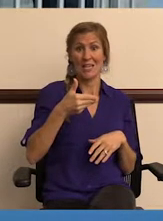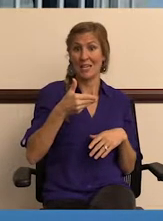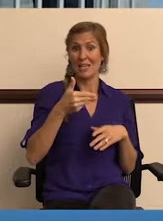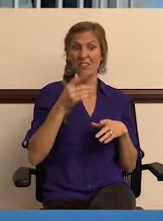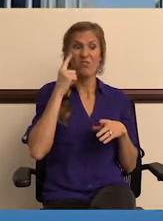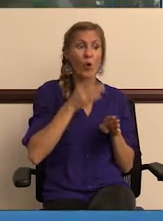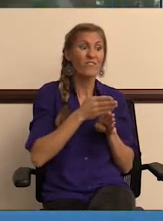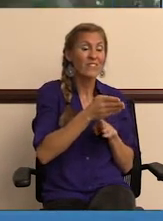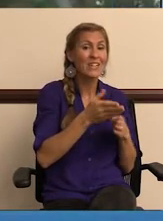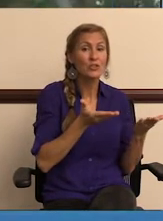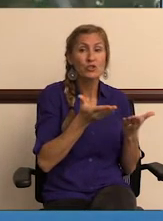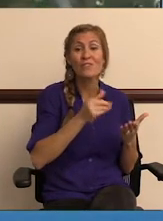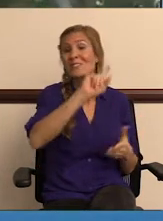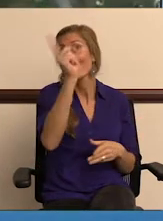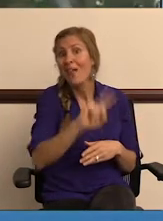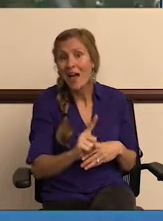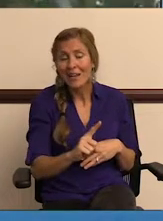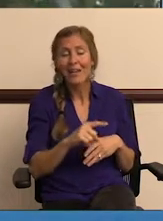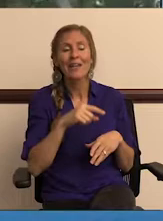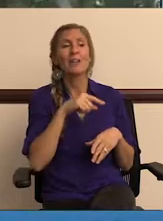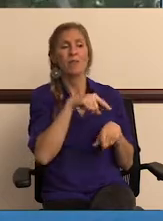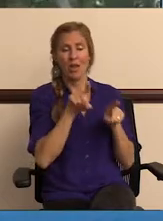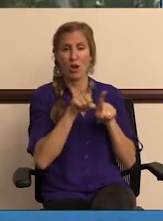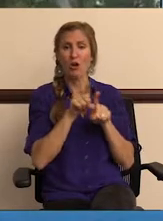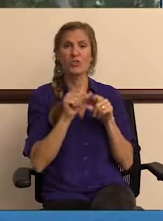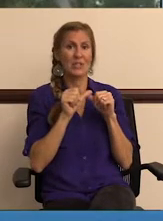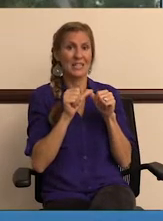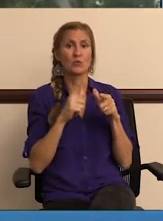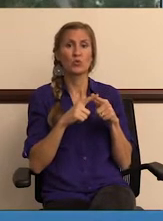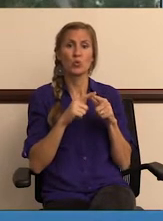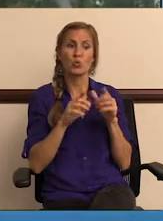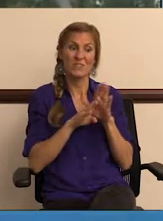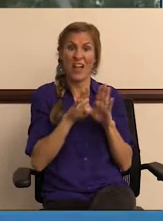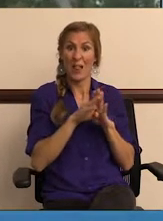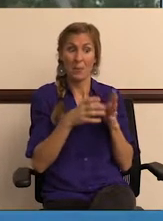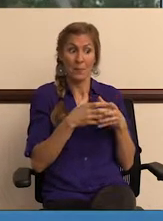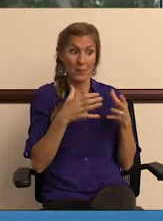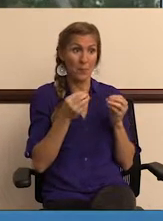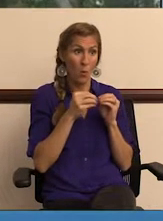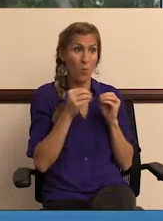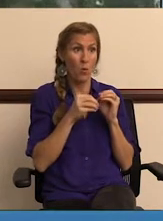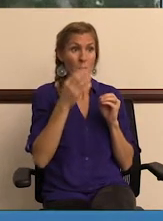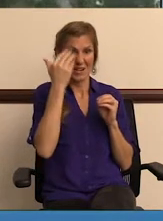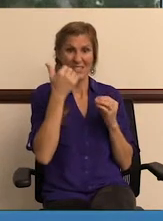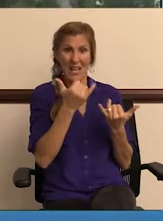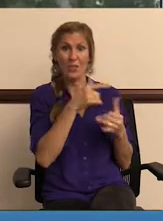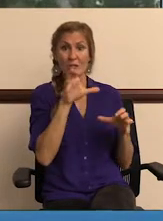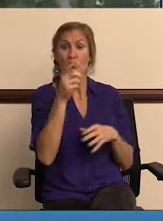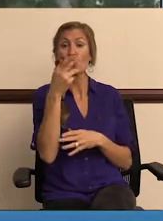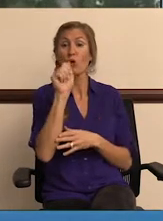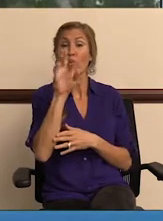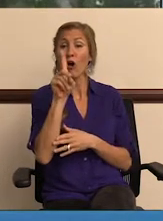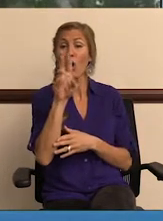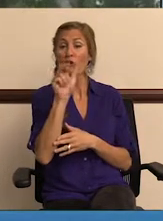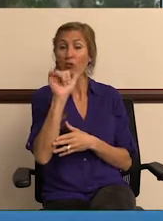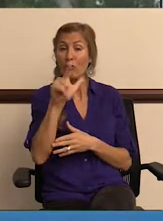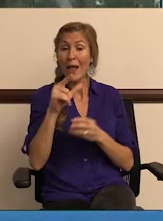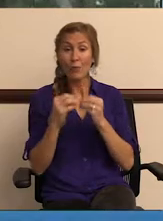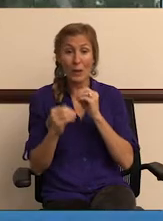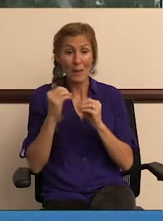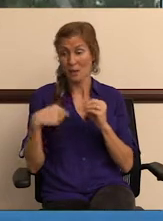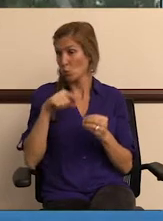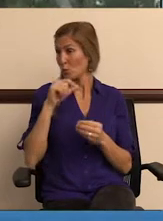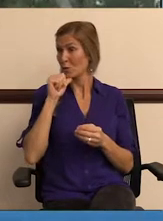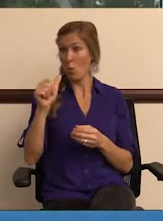through, you know, field service lightning. They've also continued to develop because now they do guardrail